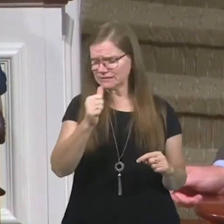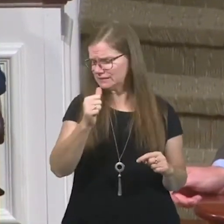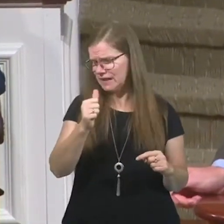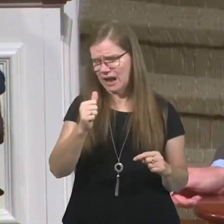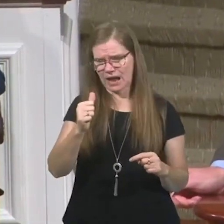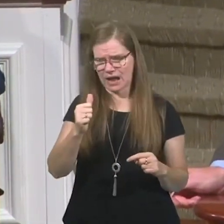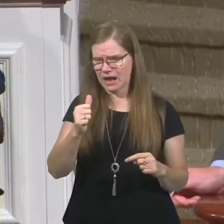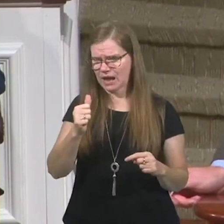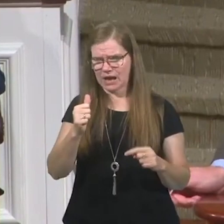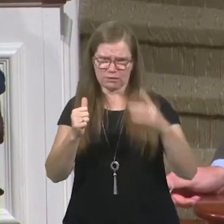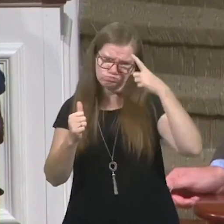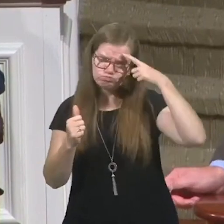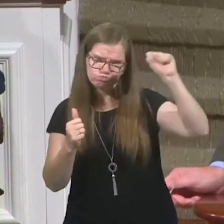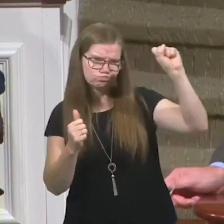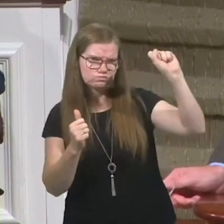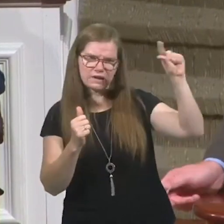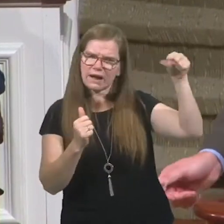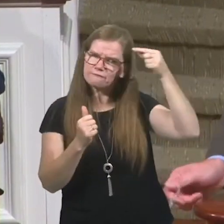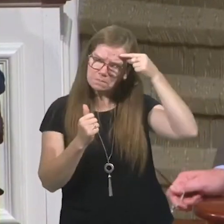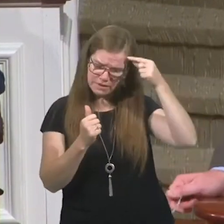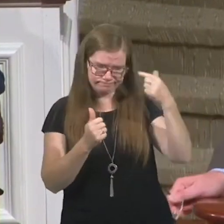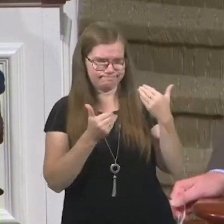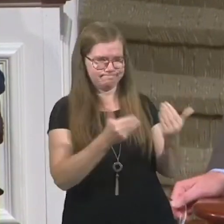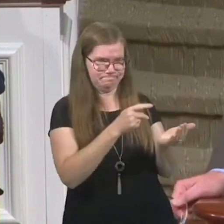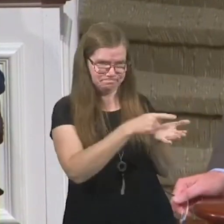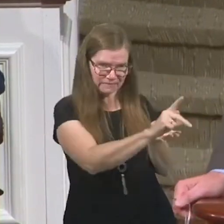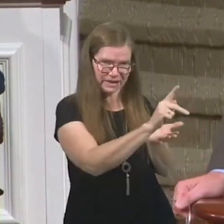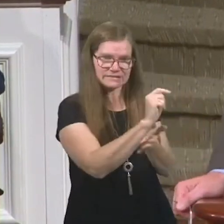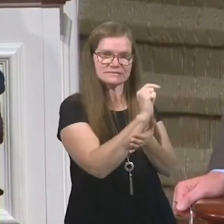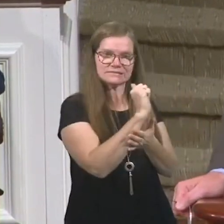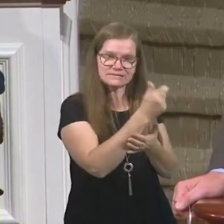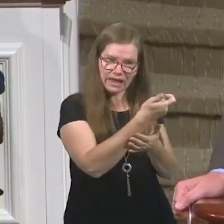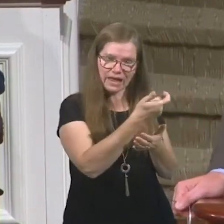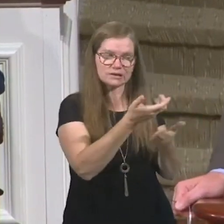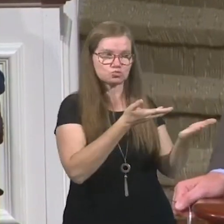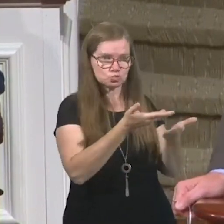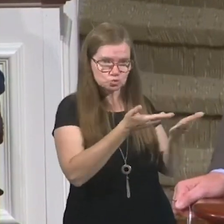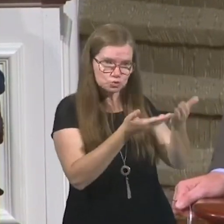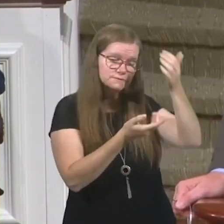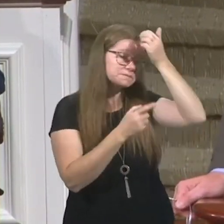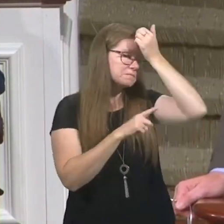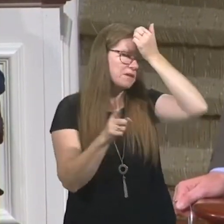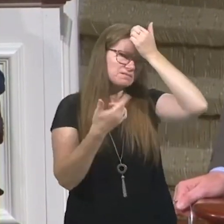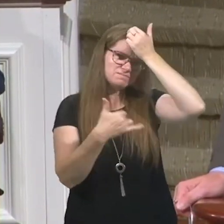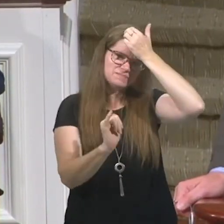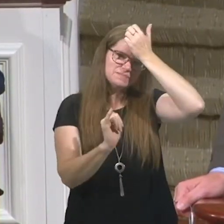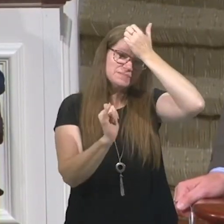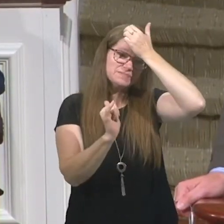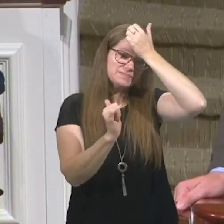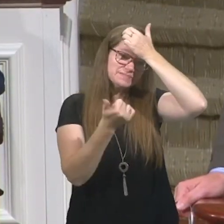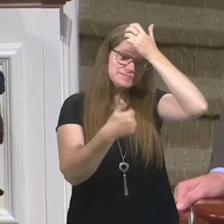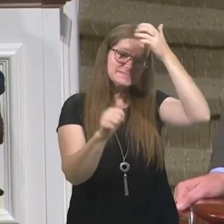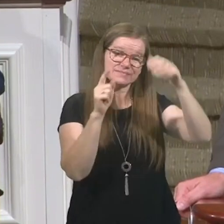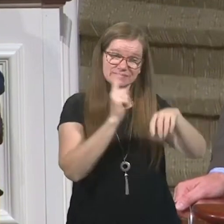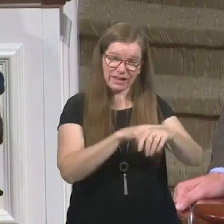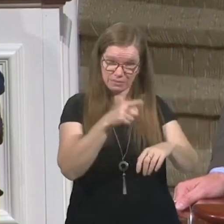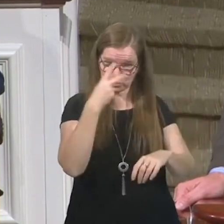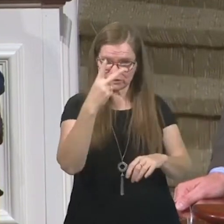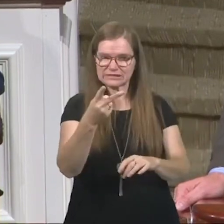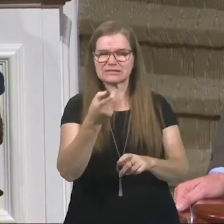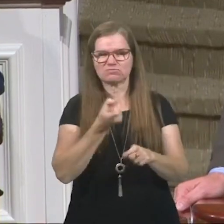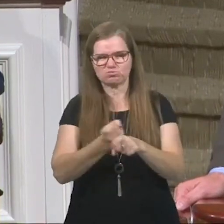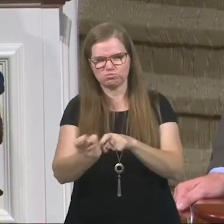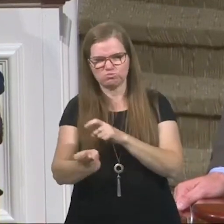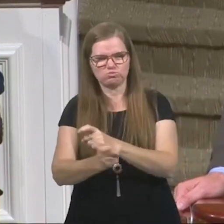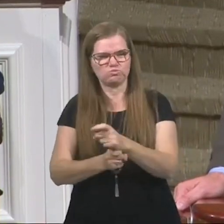to the government. They paid their taxes. They served in the capacity they were supposed to serve in. And yet, any time he came to could see persecution